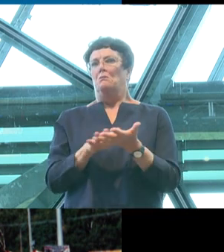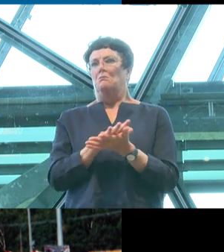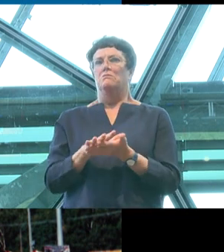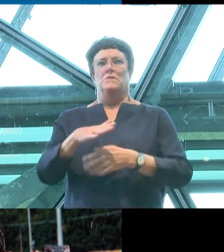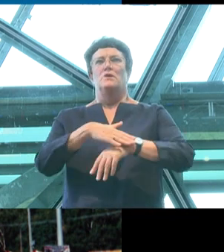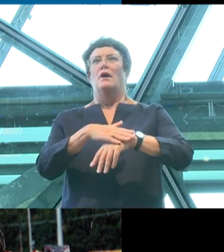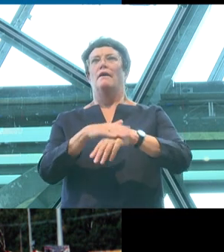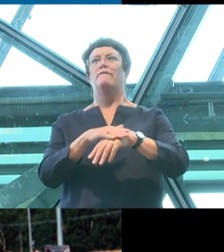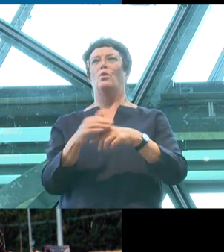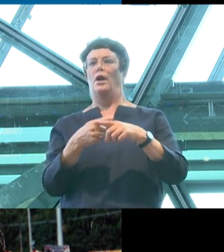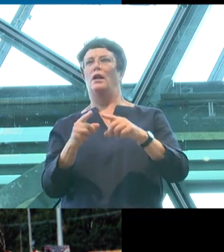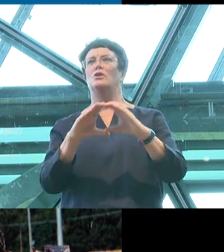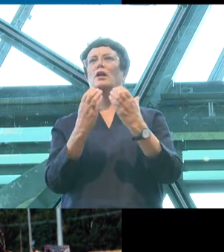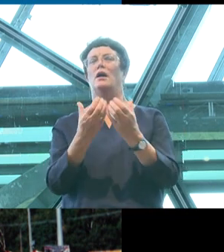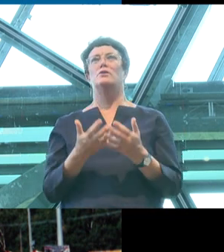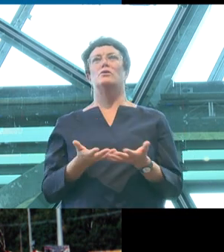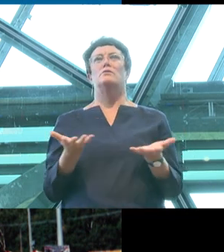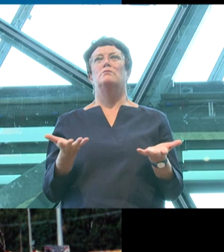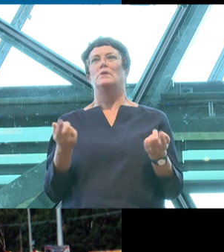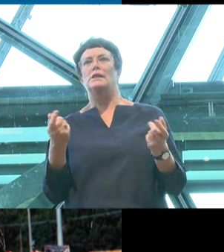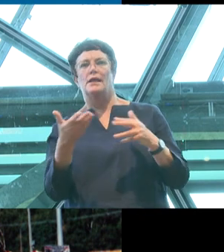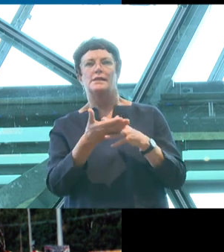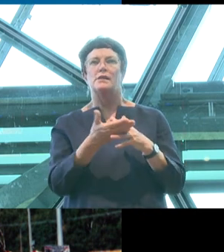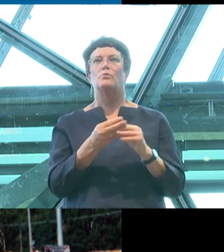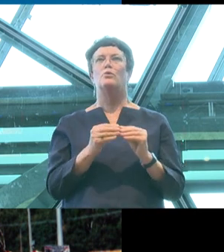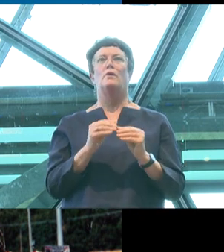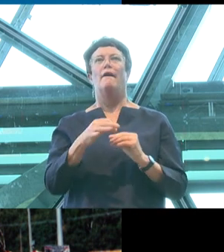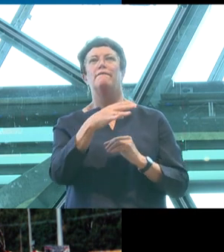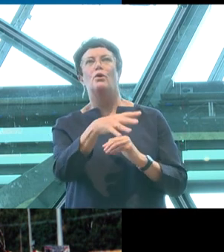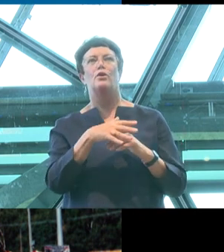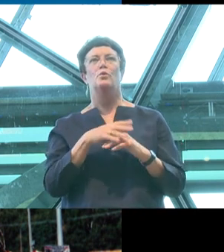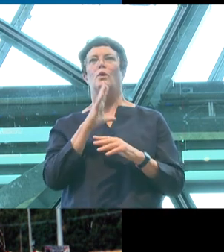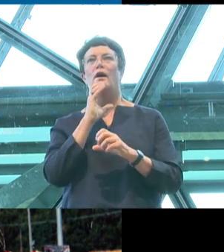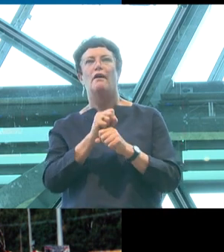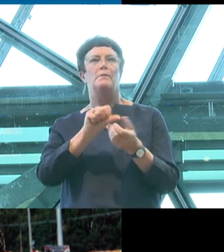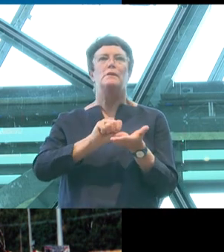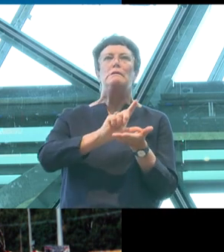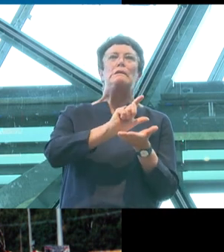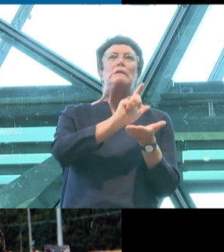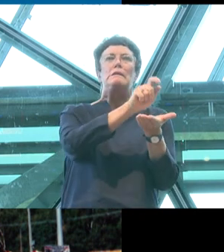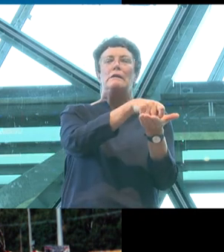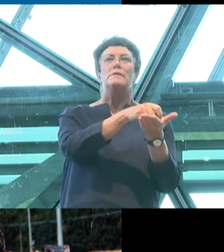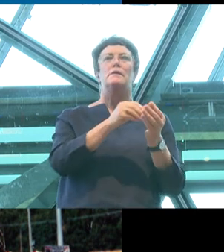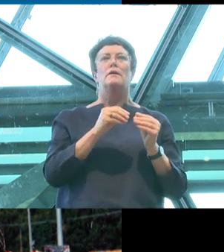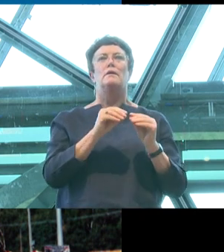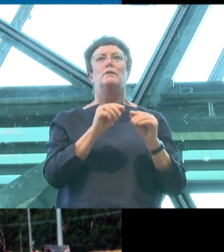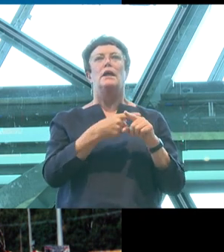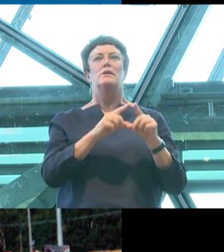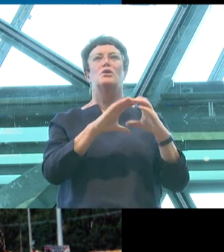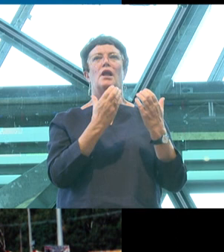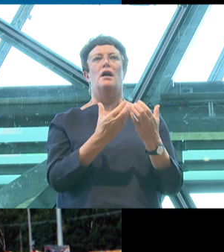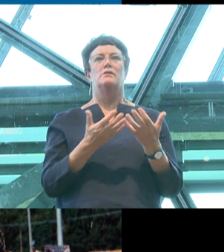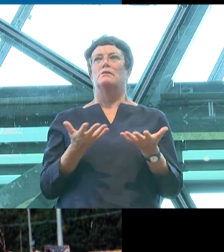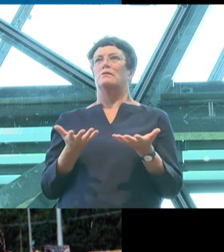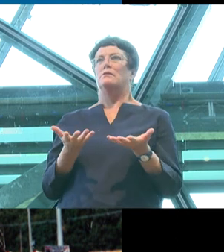where were these easily accessible affordable government subsidised community provided English classes in our area of Australia